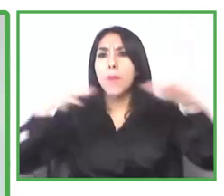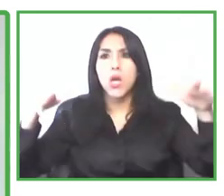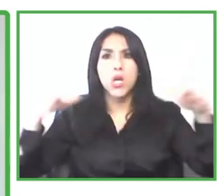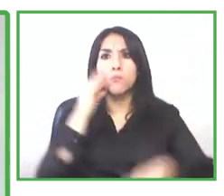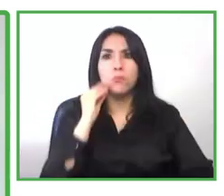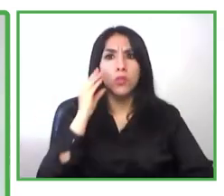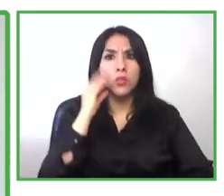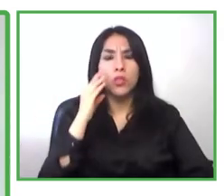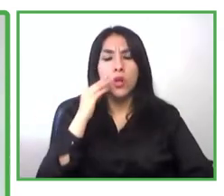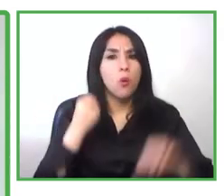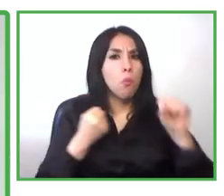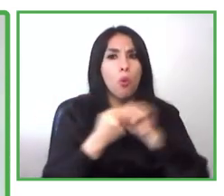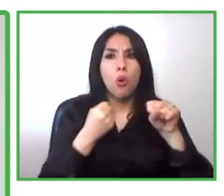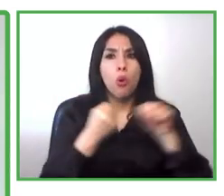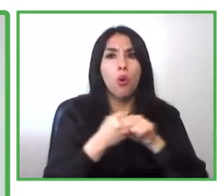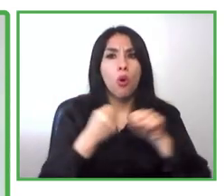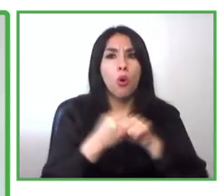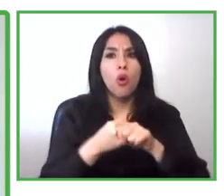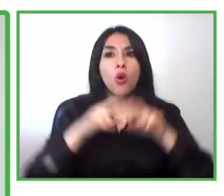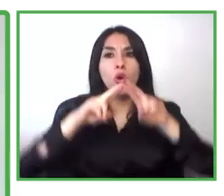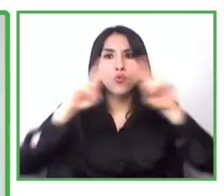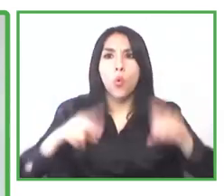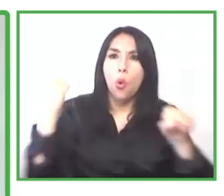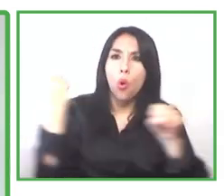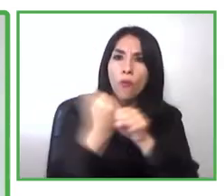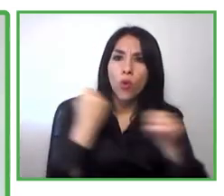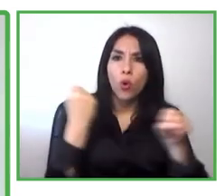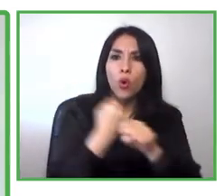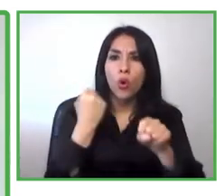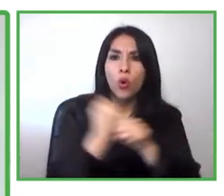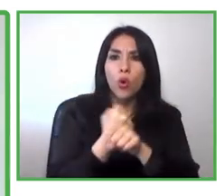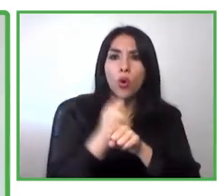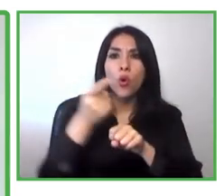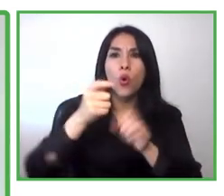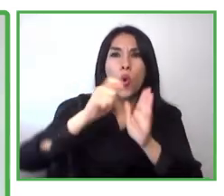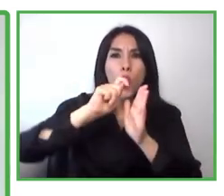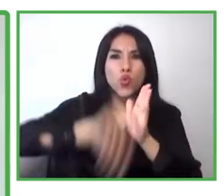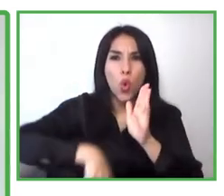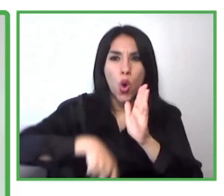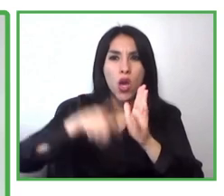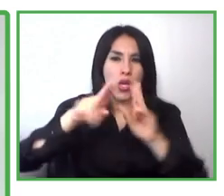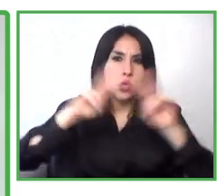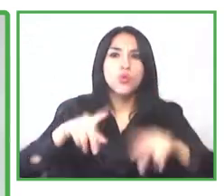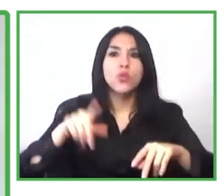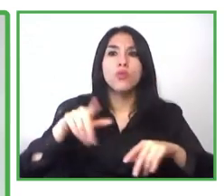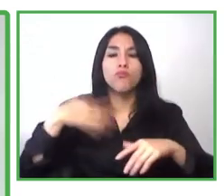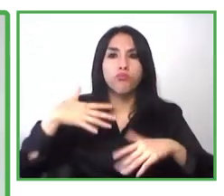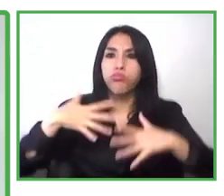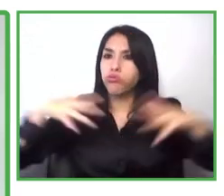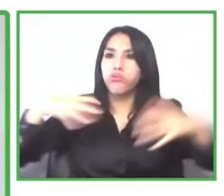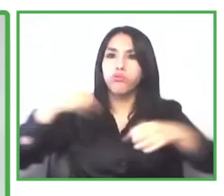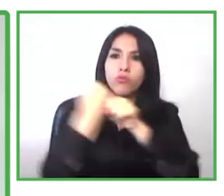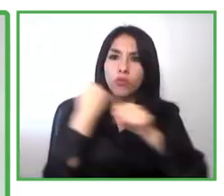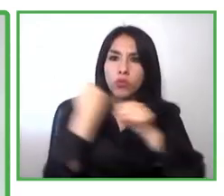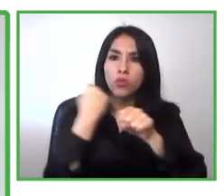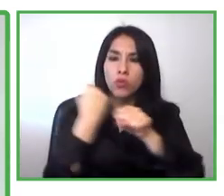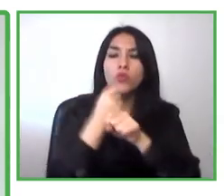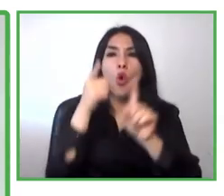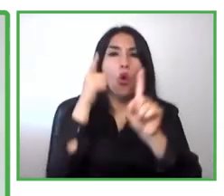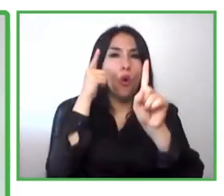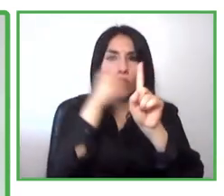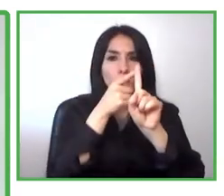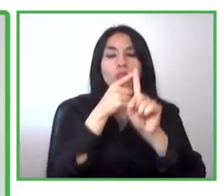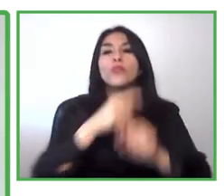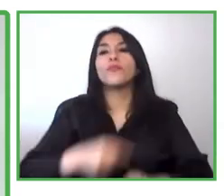also he worked for a bid and u.s bid and and he has been many years uh helping with this